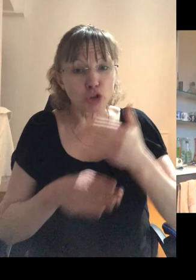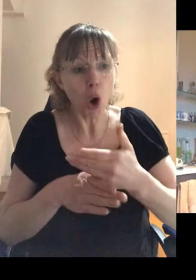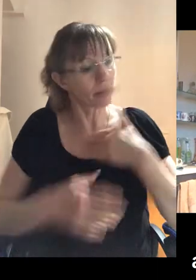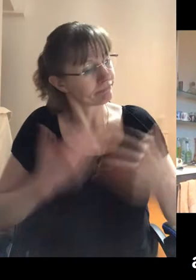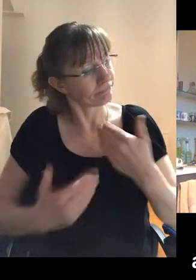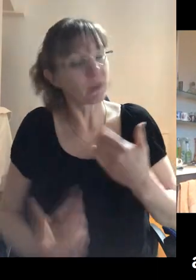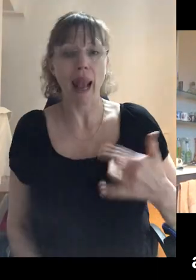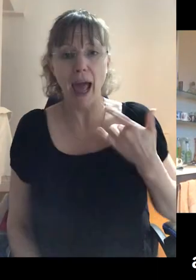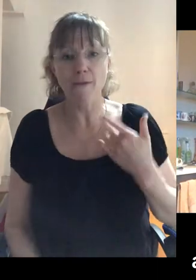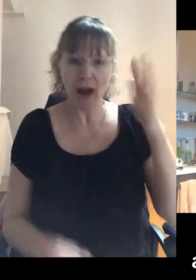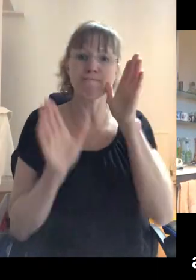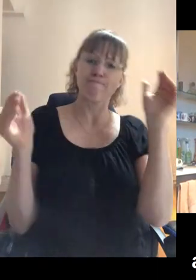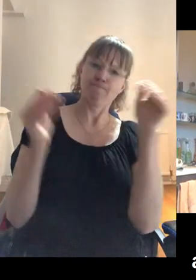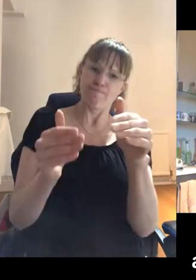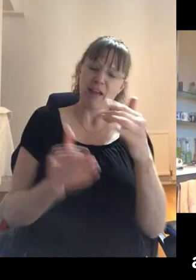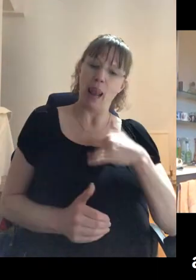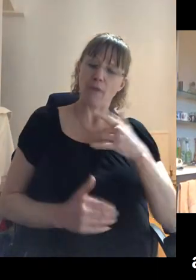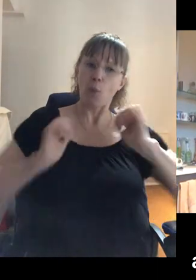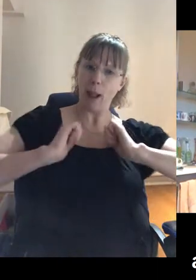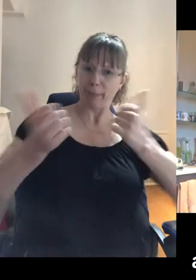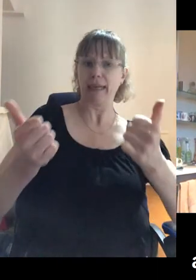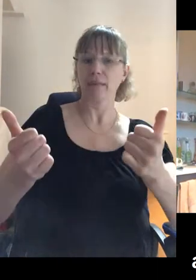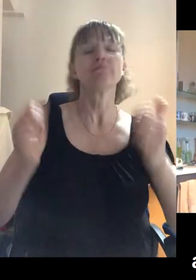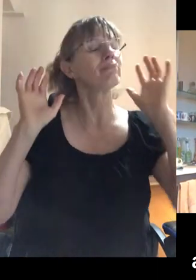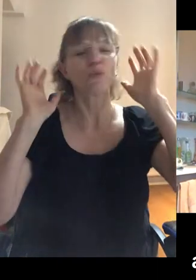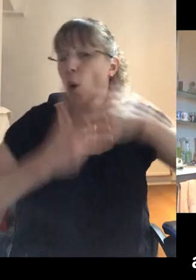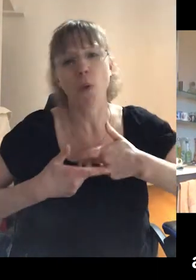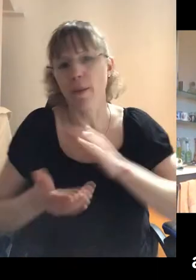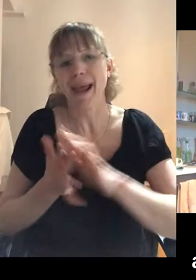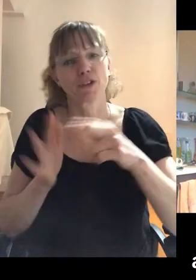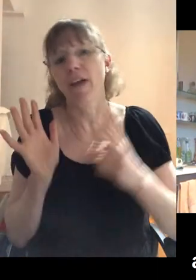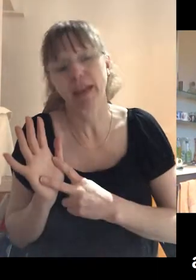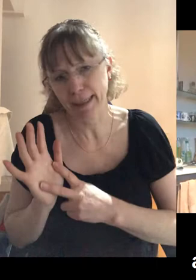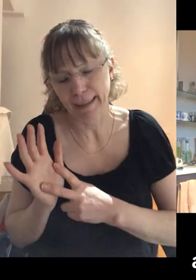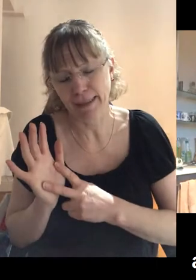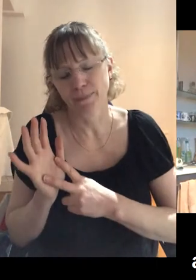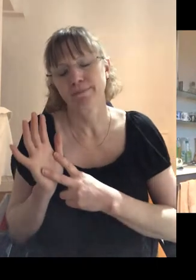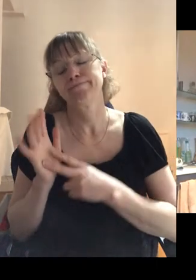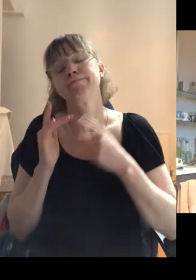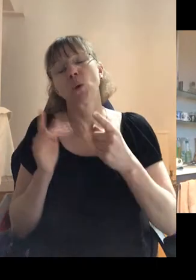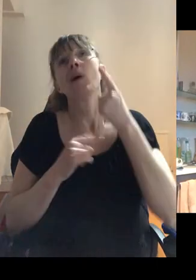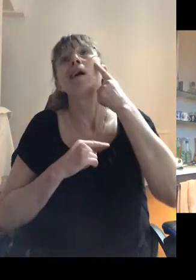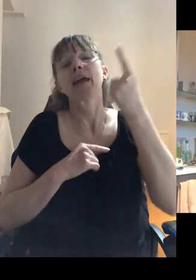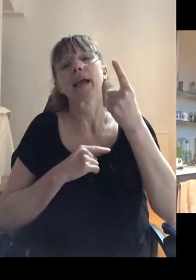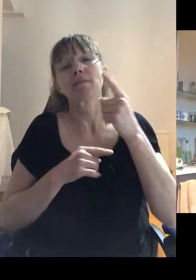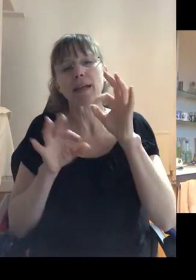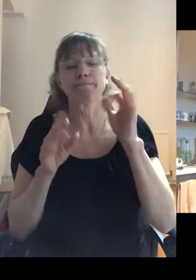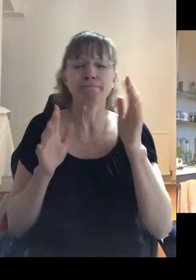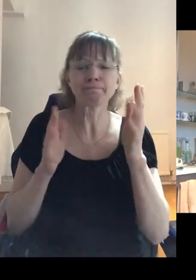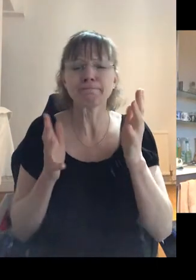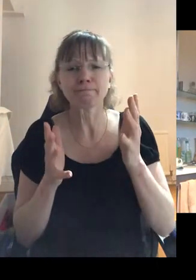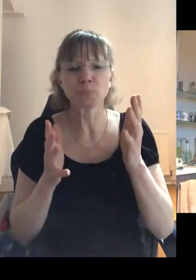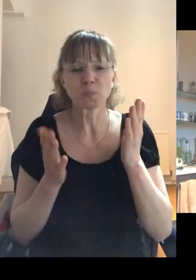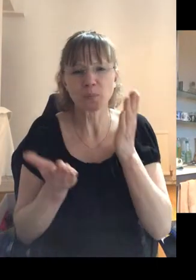getting on with life and focusing on my life and wellbeing and not worrying about HIV and AIDS. And so I think there's a very fine line